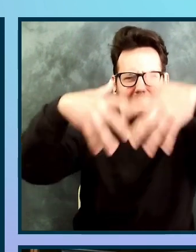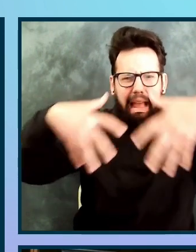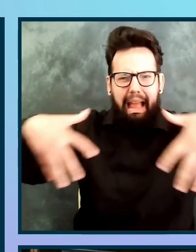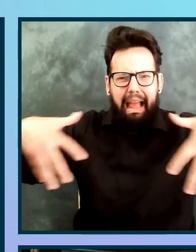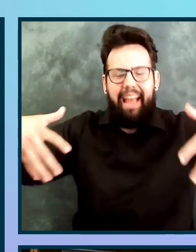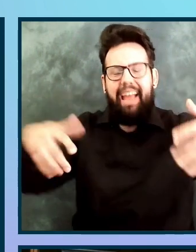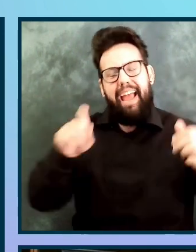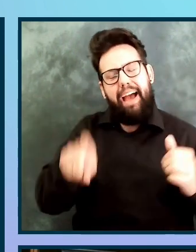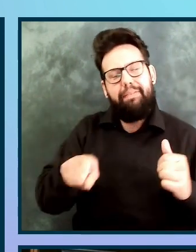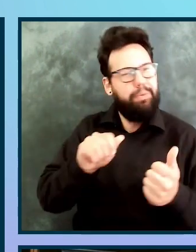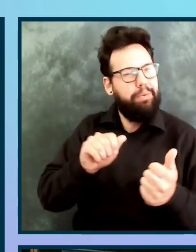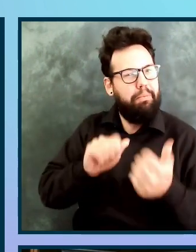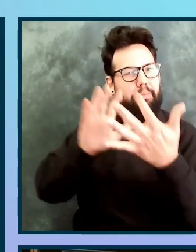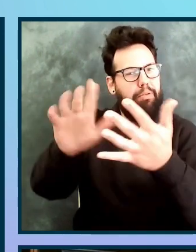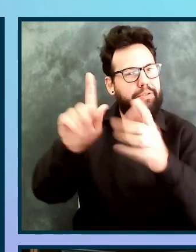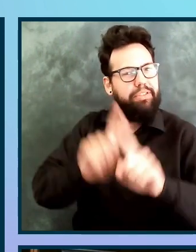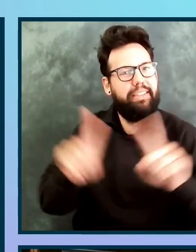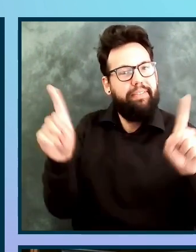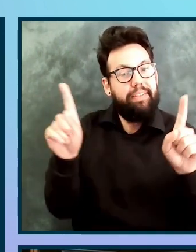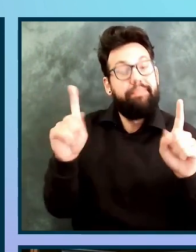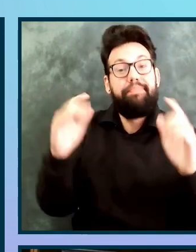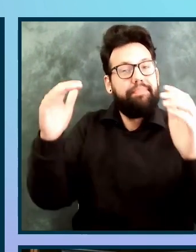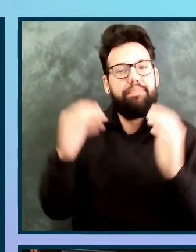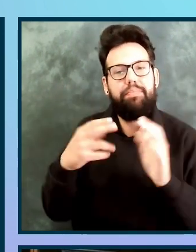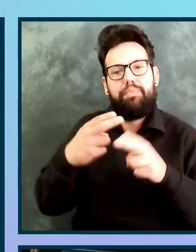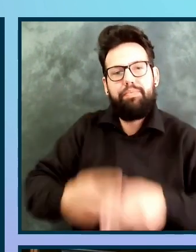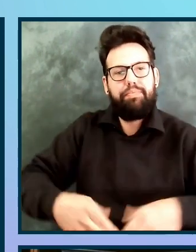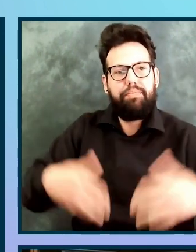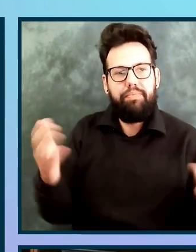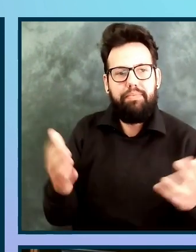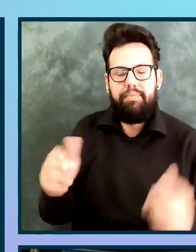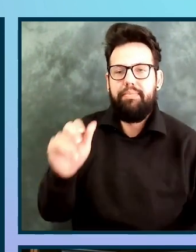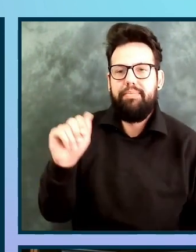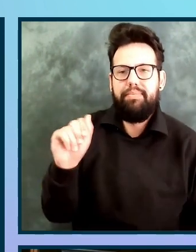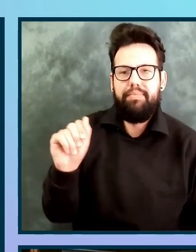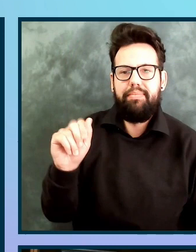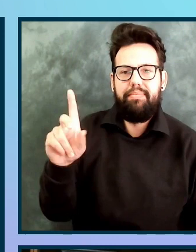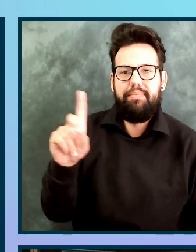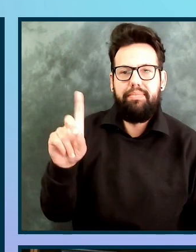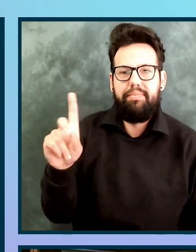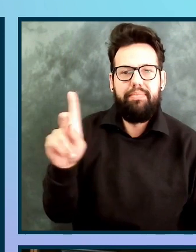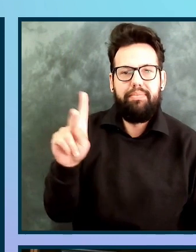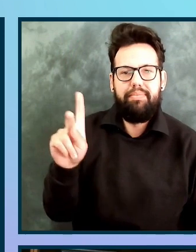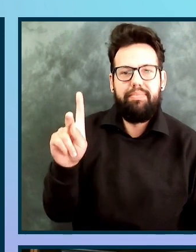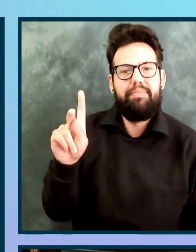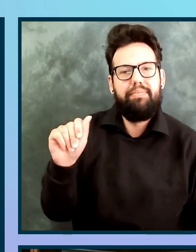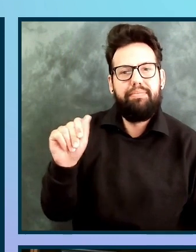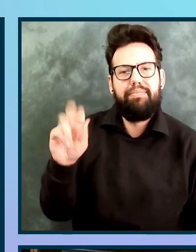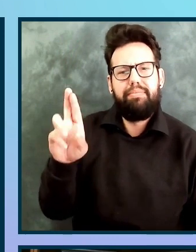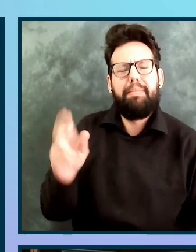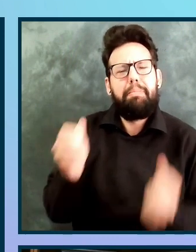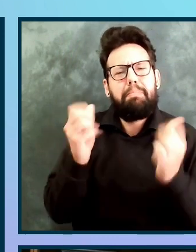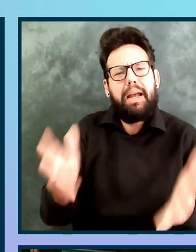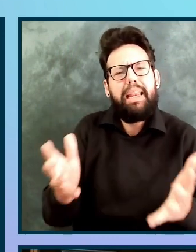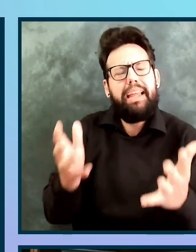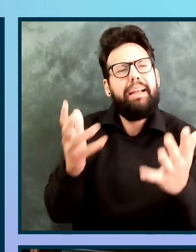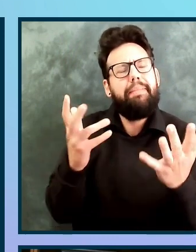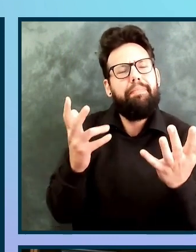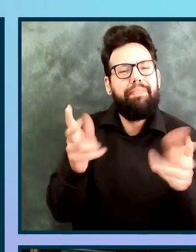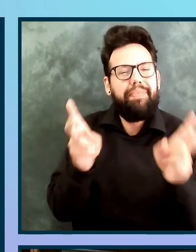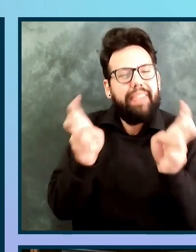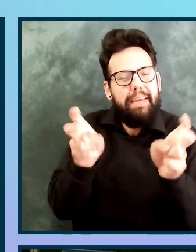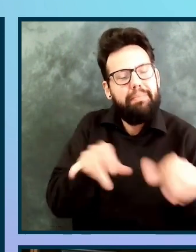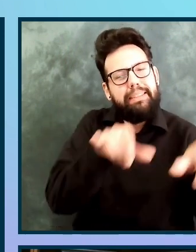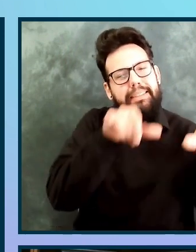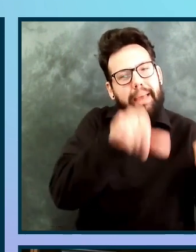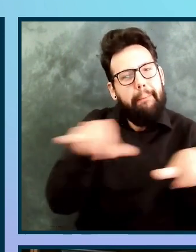ADCAR, our next one, you're going to see that we're repeating on the same themes that you've already heard. We're going to give some different